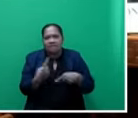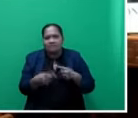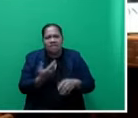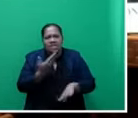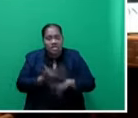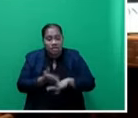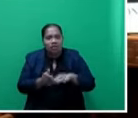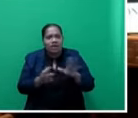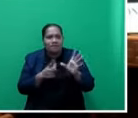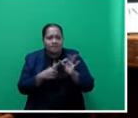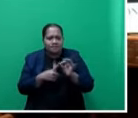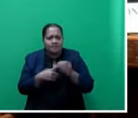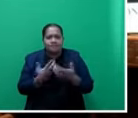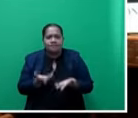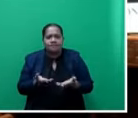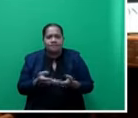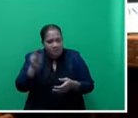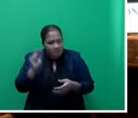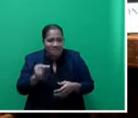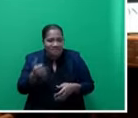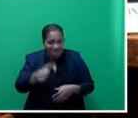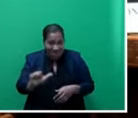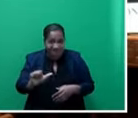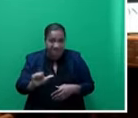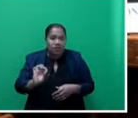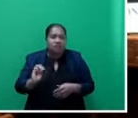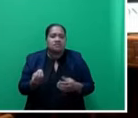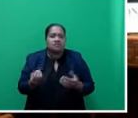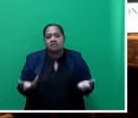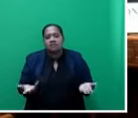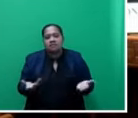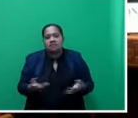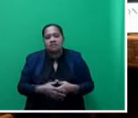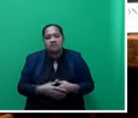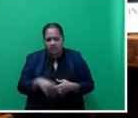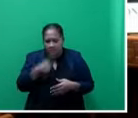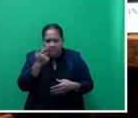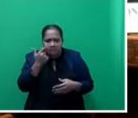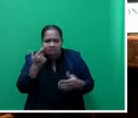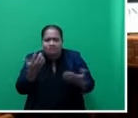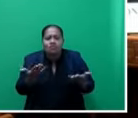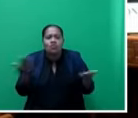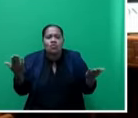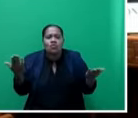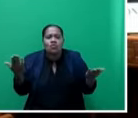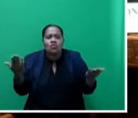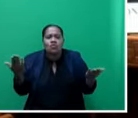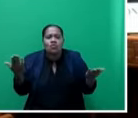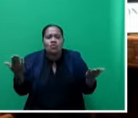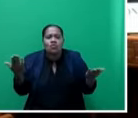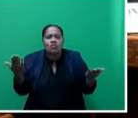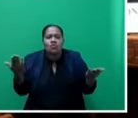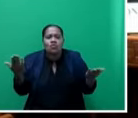new app that you need to use in order to find out where your nearest evacuation centre is.